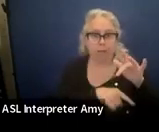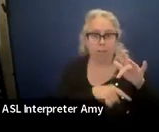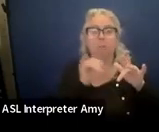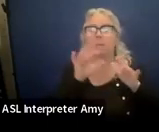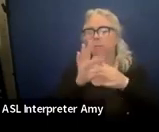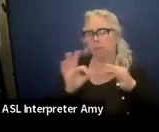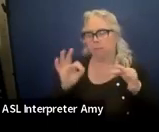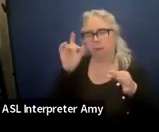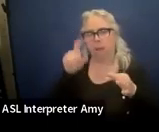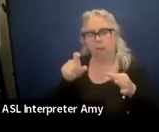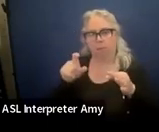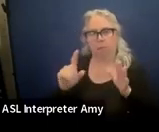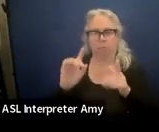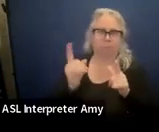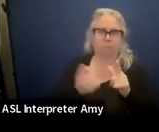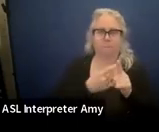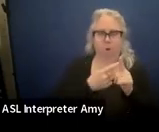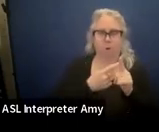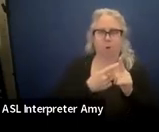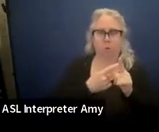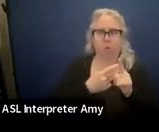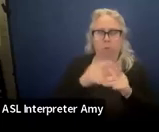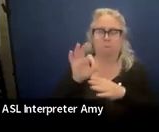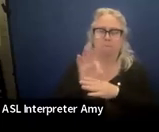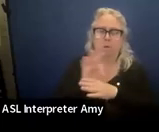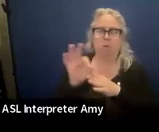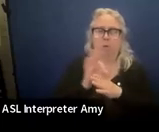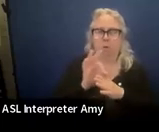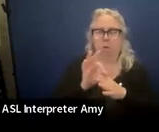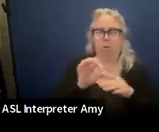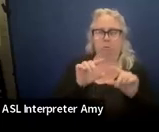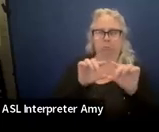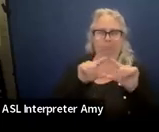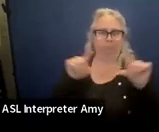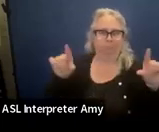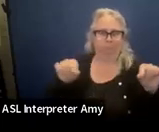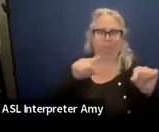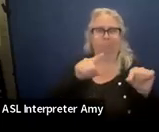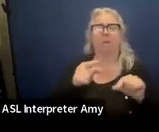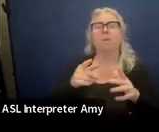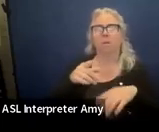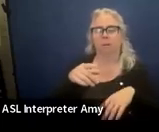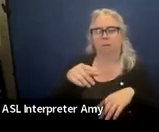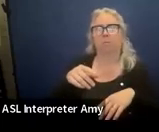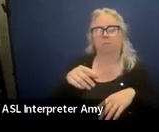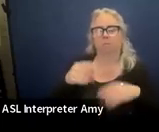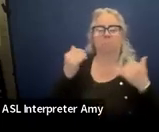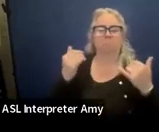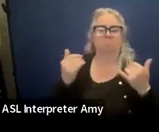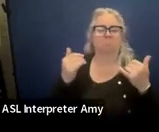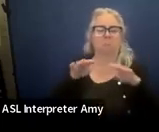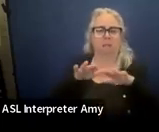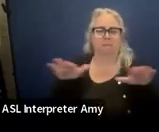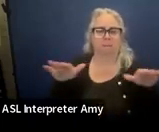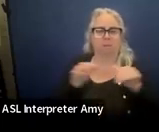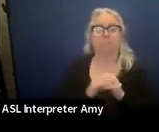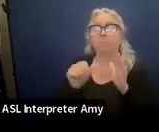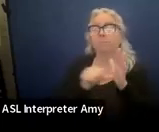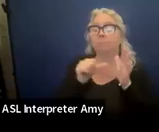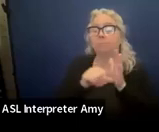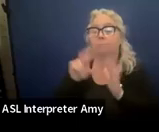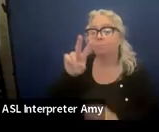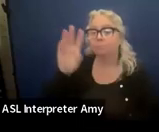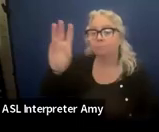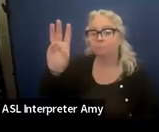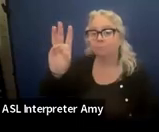has to go in that first functional present level. And that's on page 26.